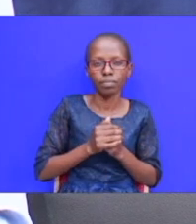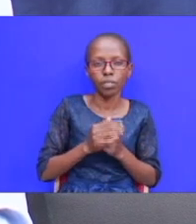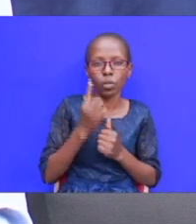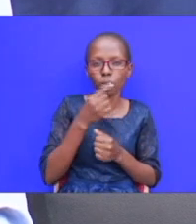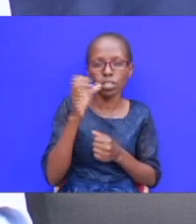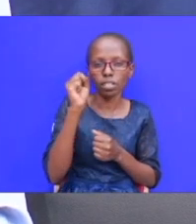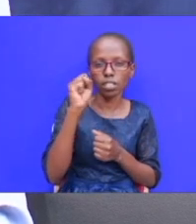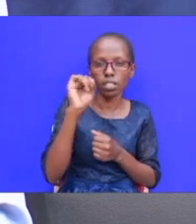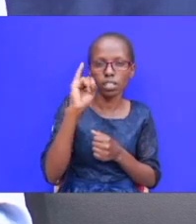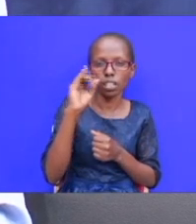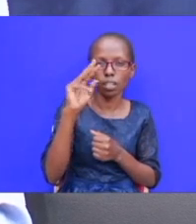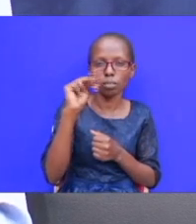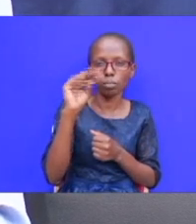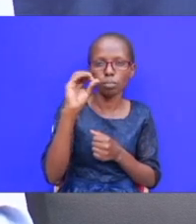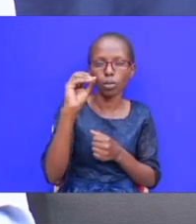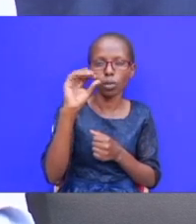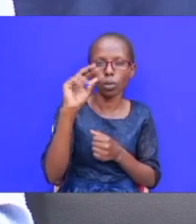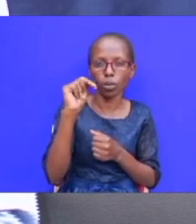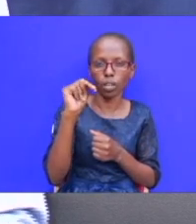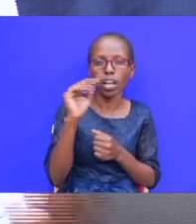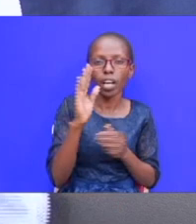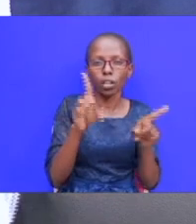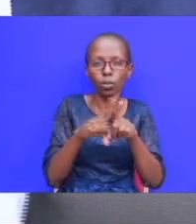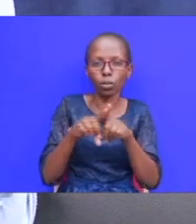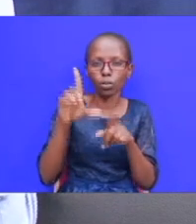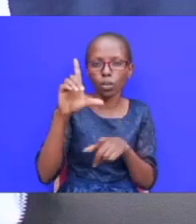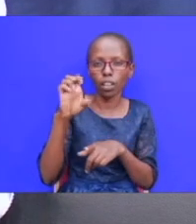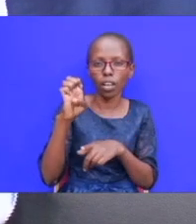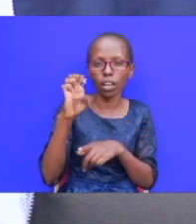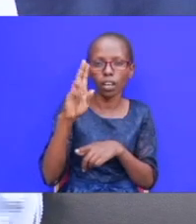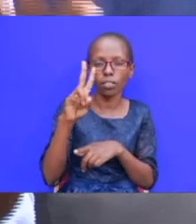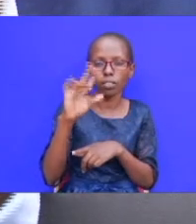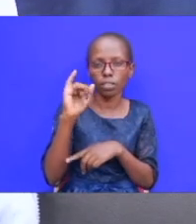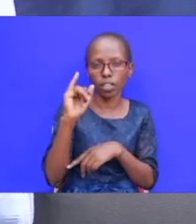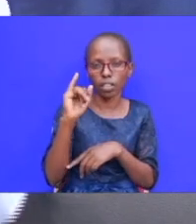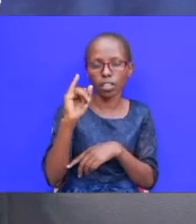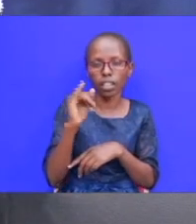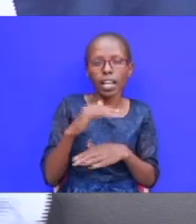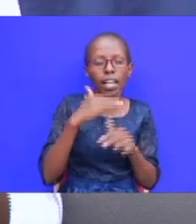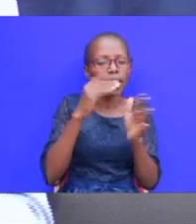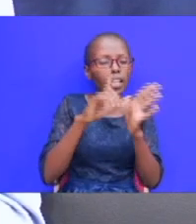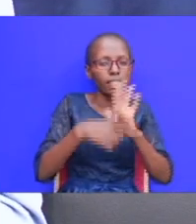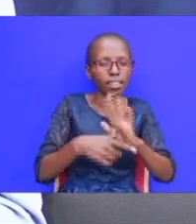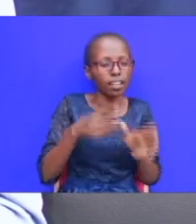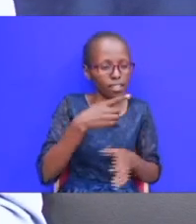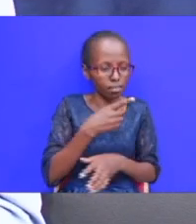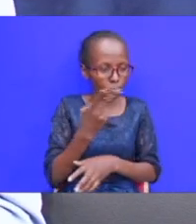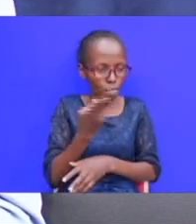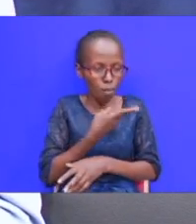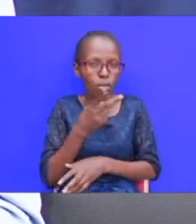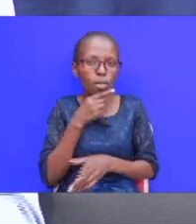simeon and levy yeah so um later on um simeon and levy comes to um